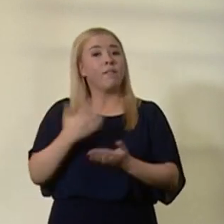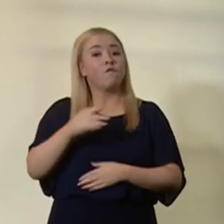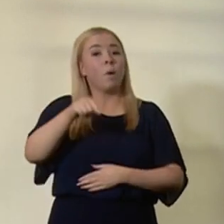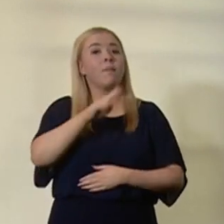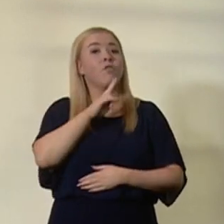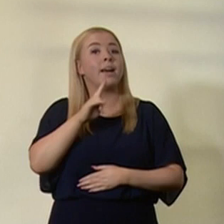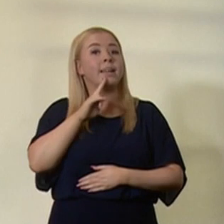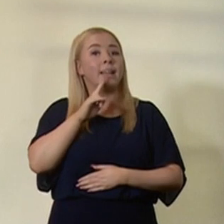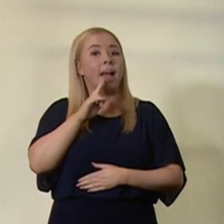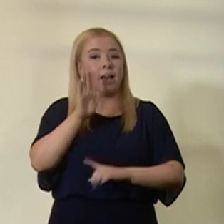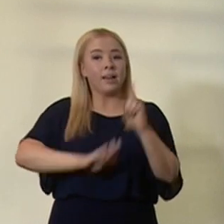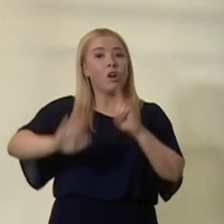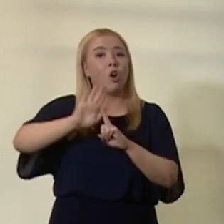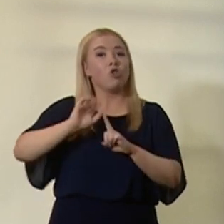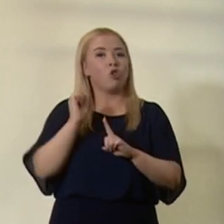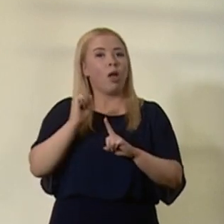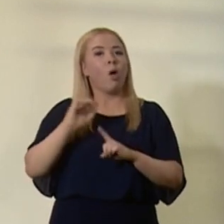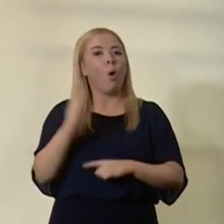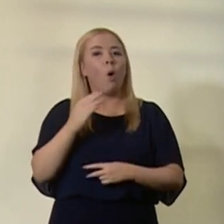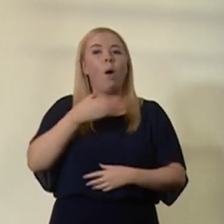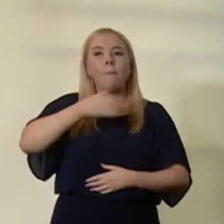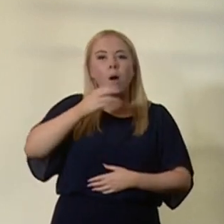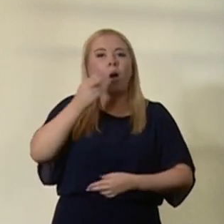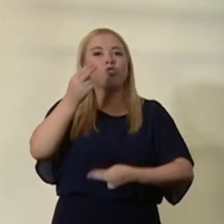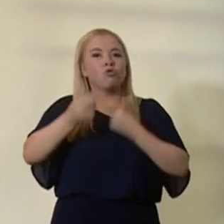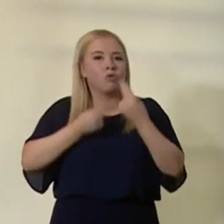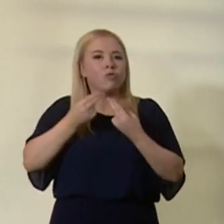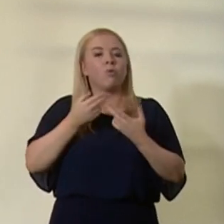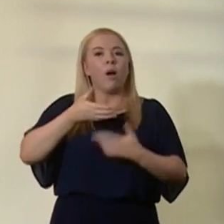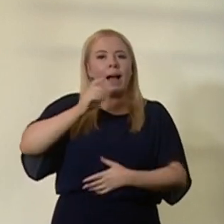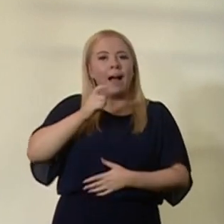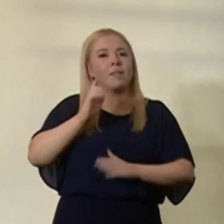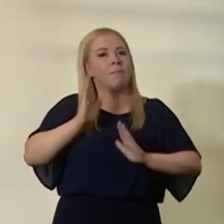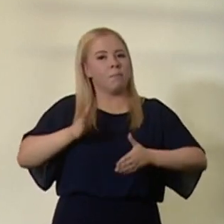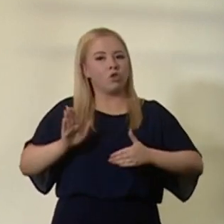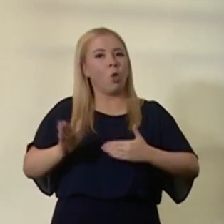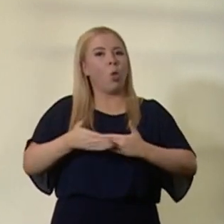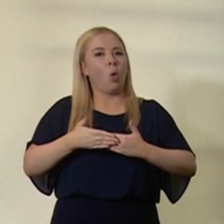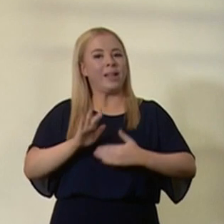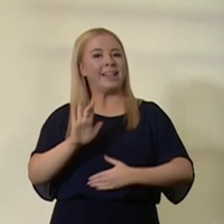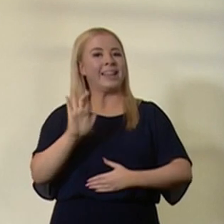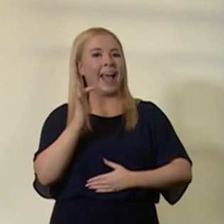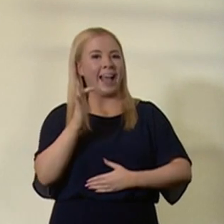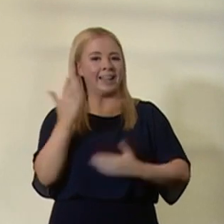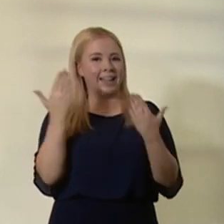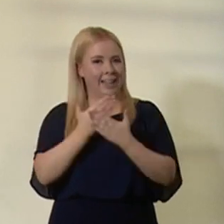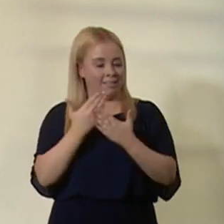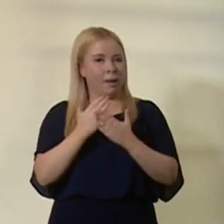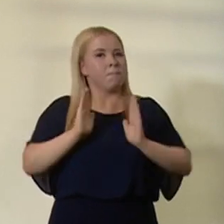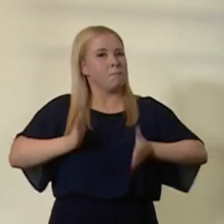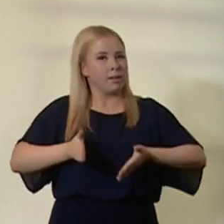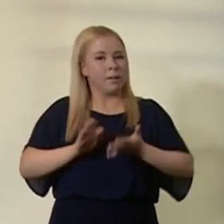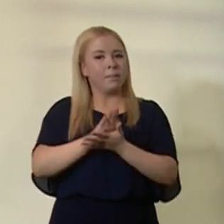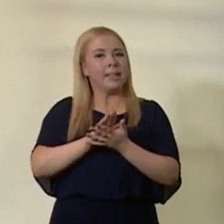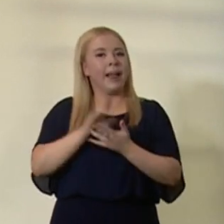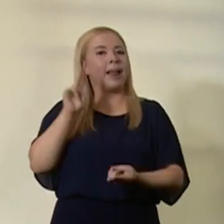Friday, there will be a national curfew for pubs, bars and restaurants. They will have to close by 10pm to reduce the time people